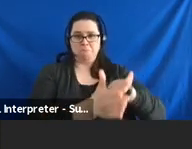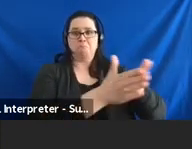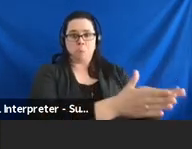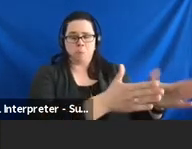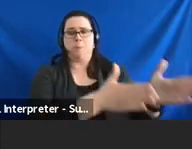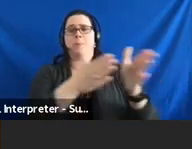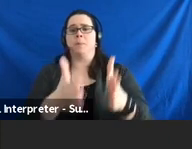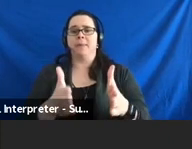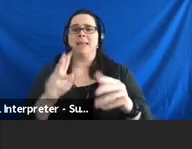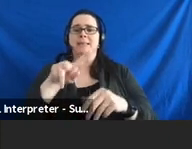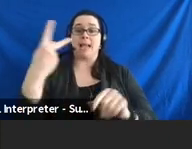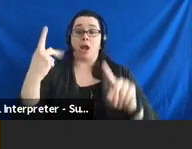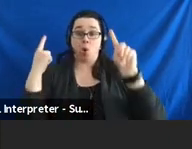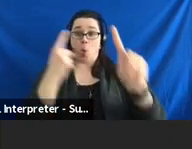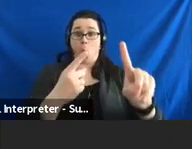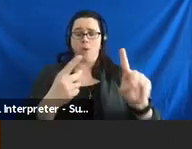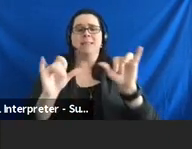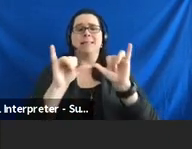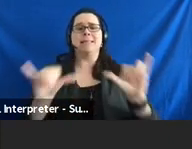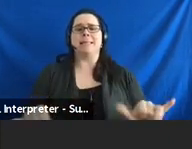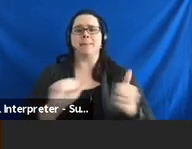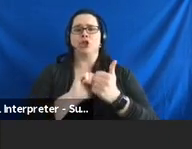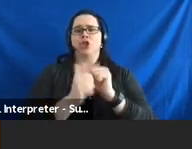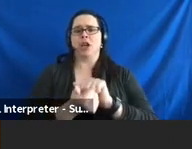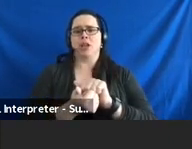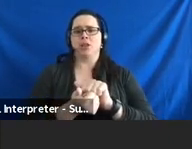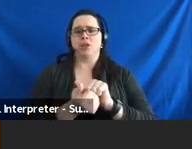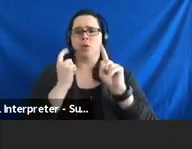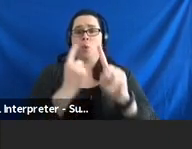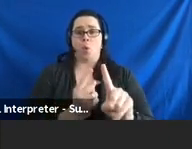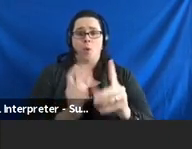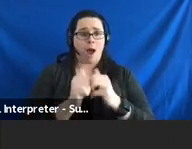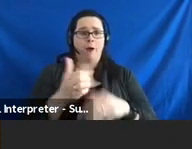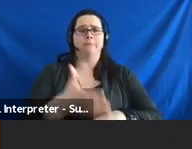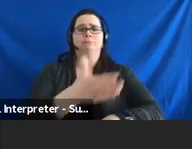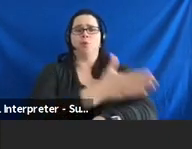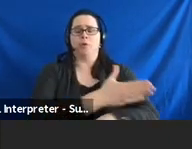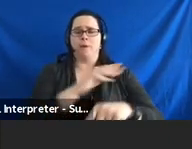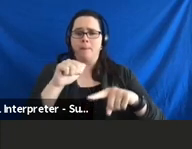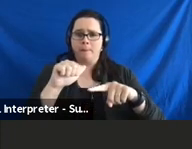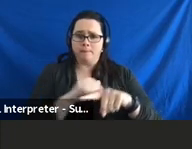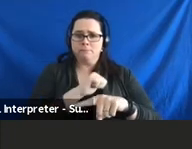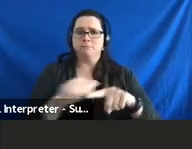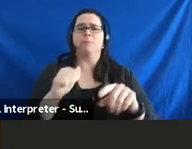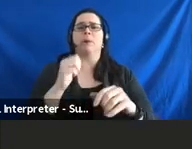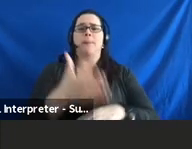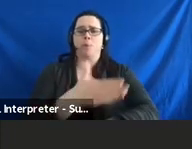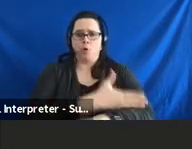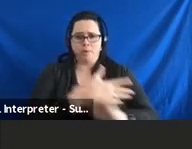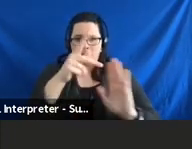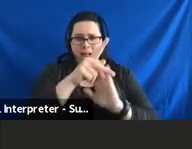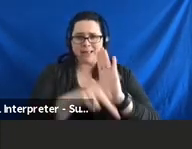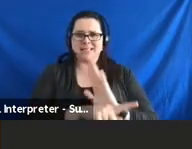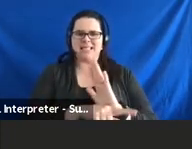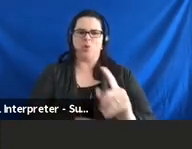call our systems change goal. And here we are going to improve policy and practice that positively impacts